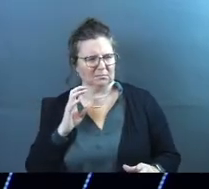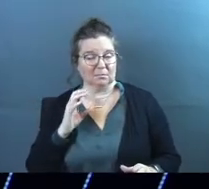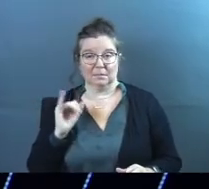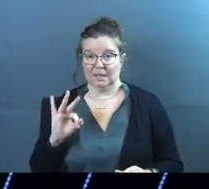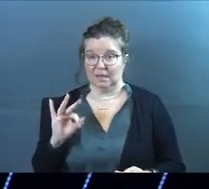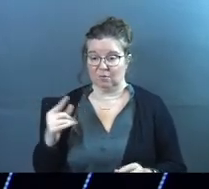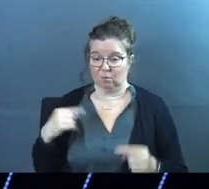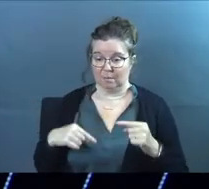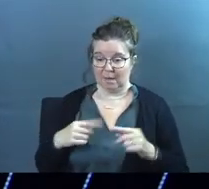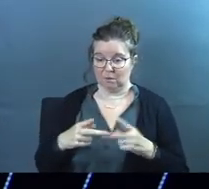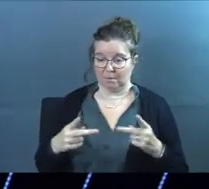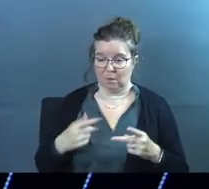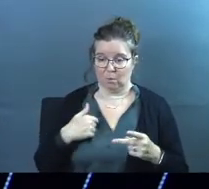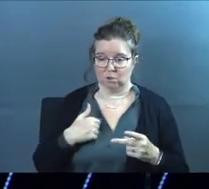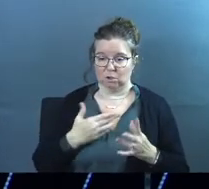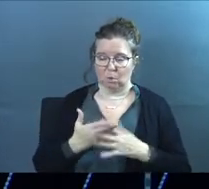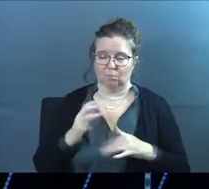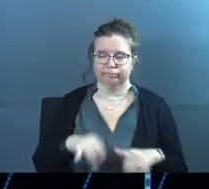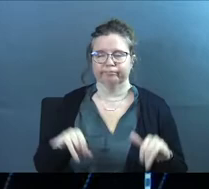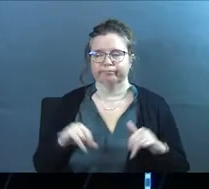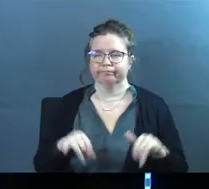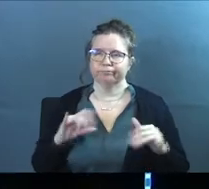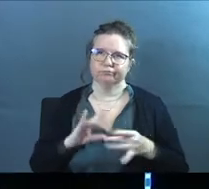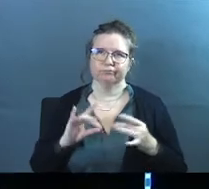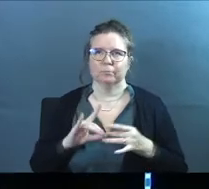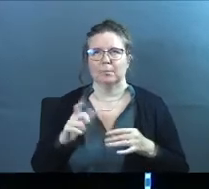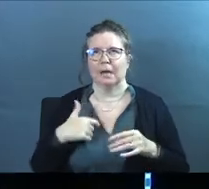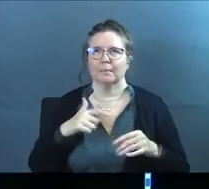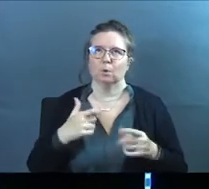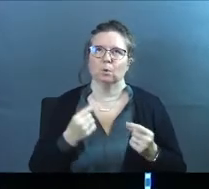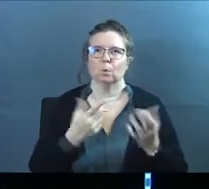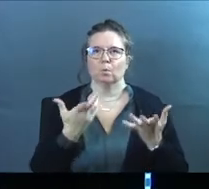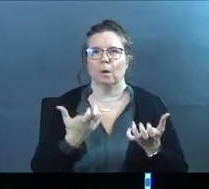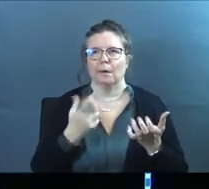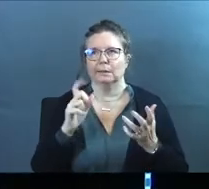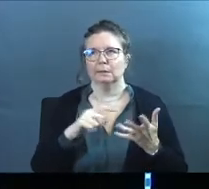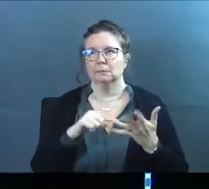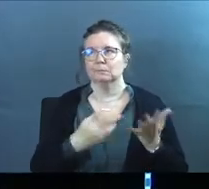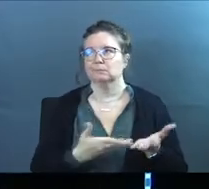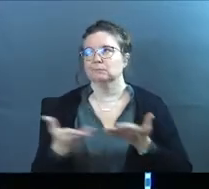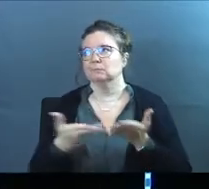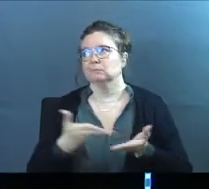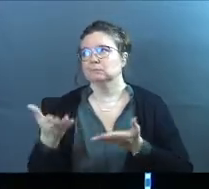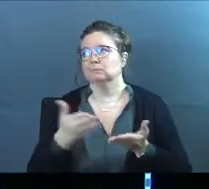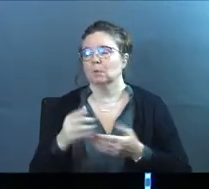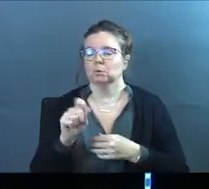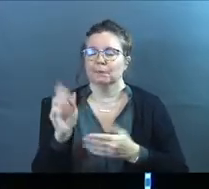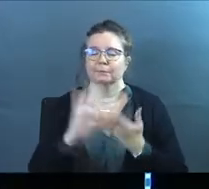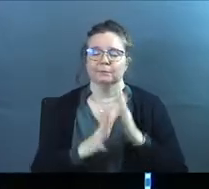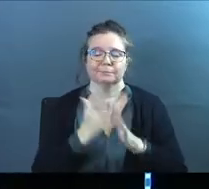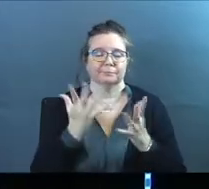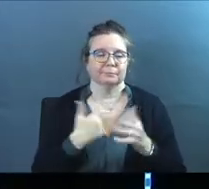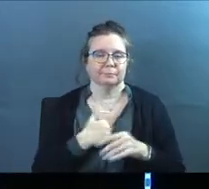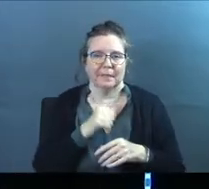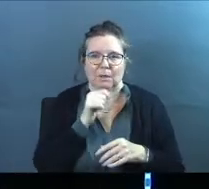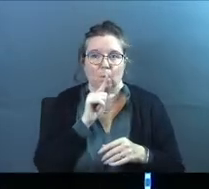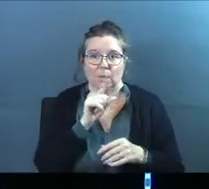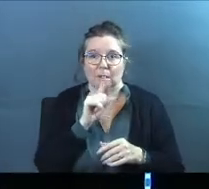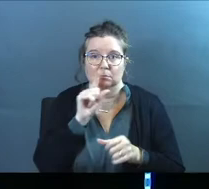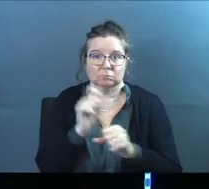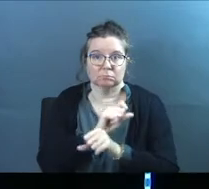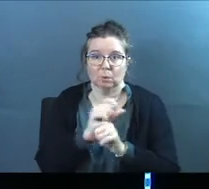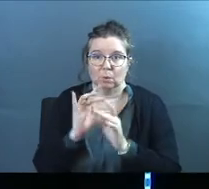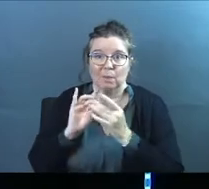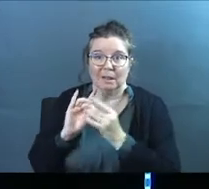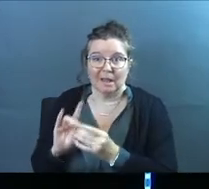If we're back in those spaces where we're just going through the motions, we're going to God for needs and wants, or just to check the box again, that's where we're at. And there's no authentic